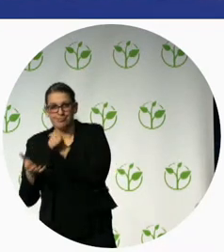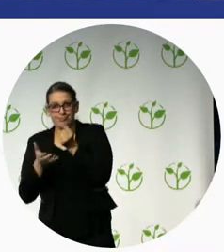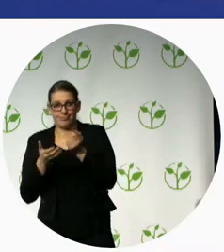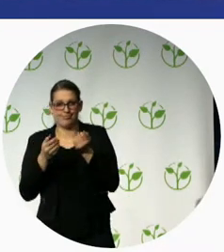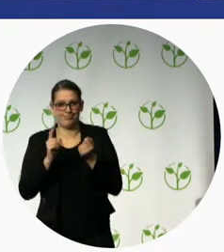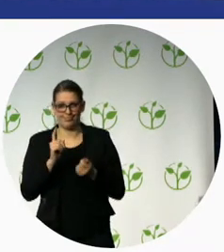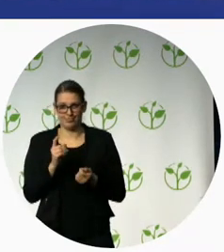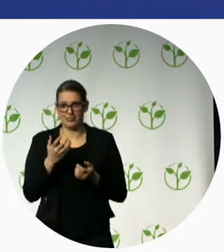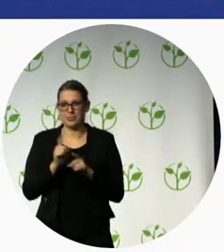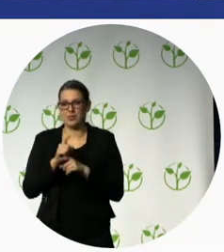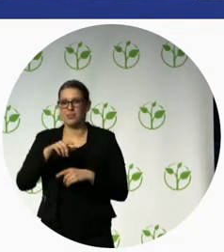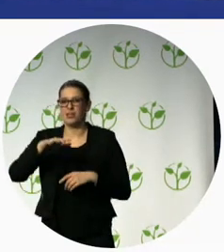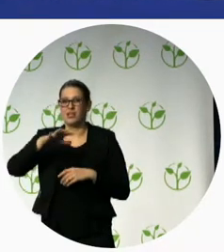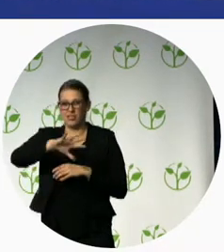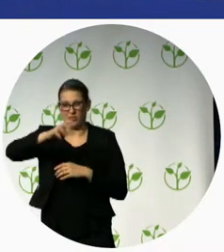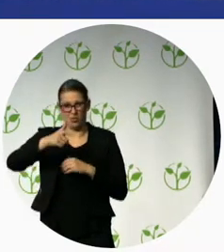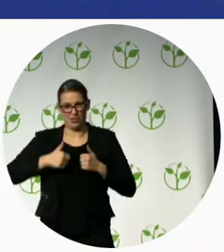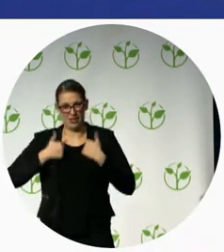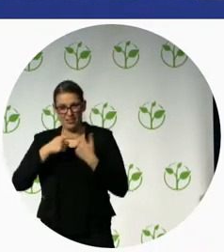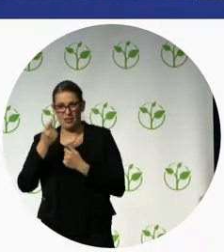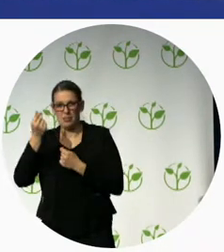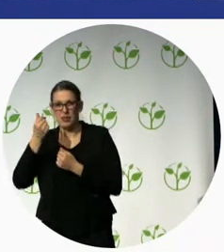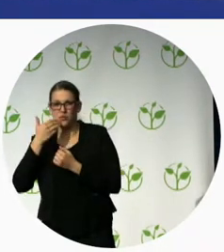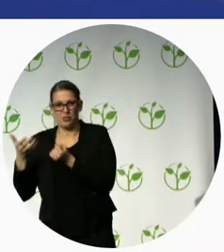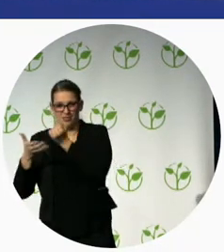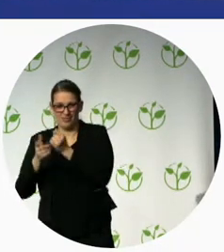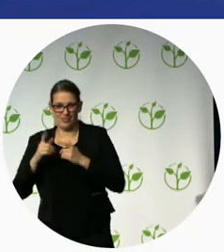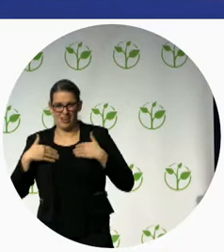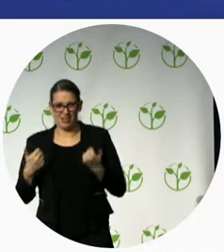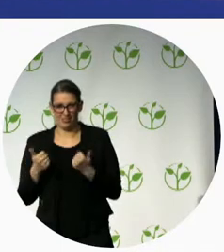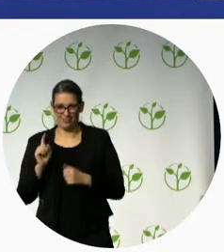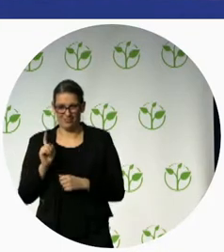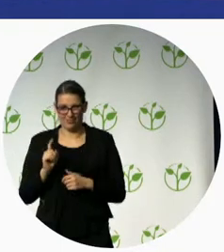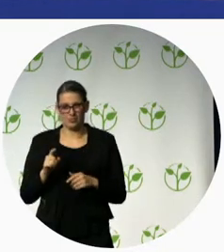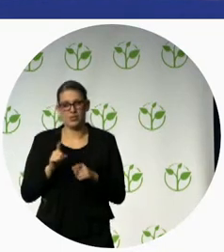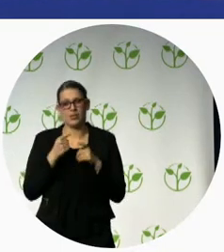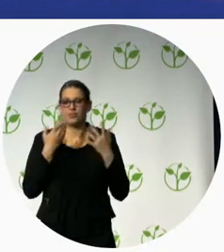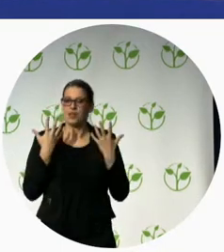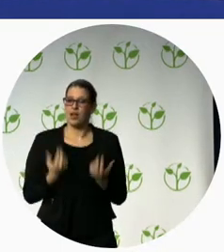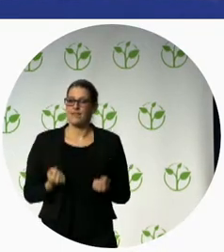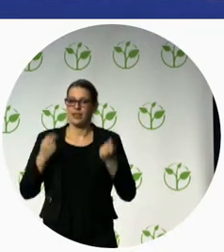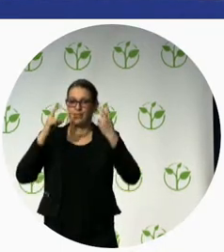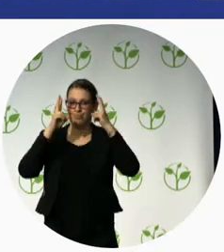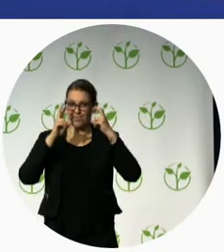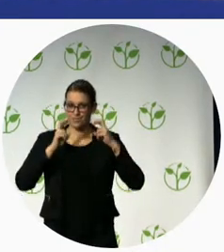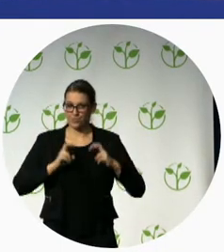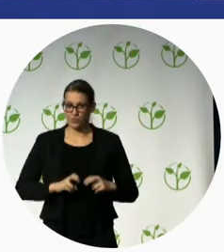ironically all research in prosthetics is directed towards people living in the high income countries